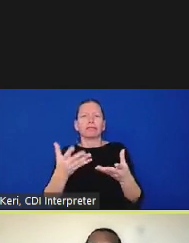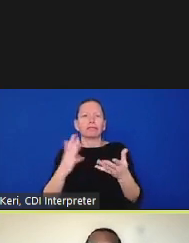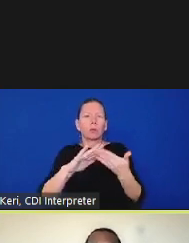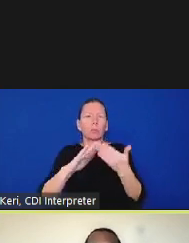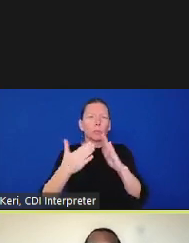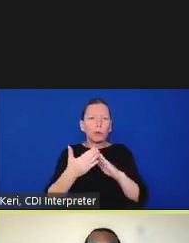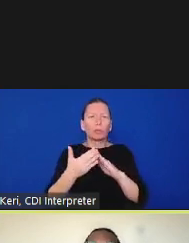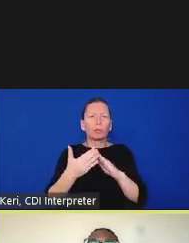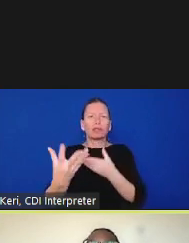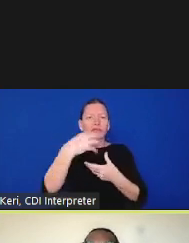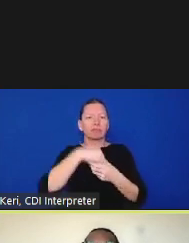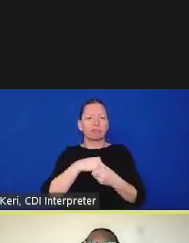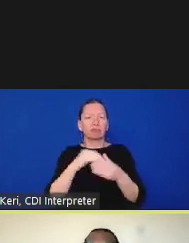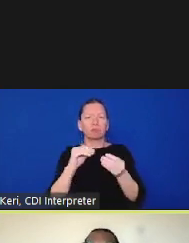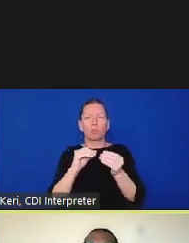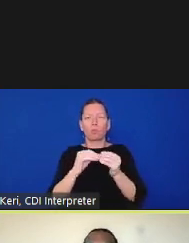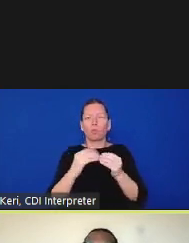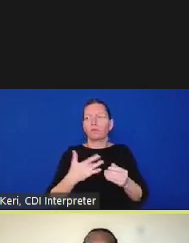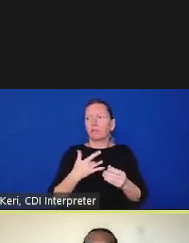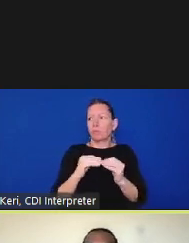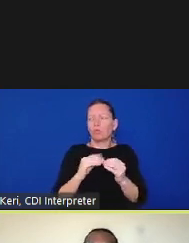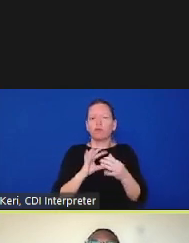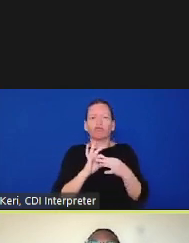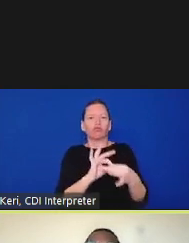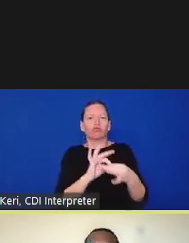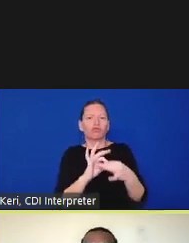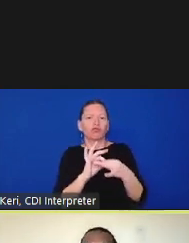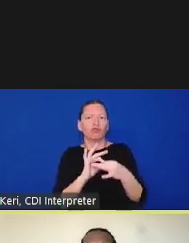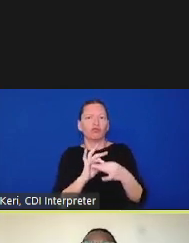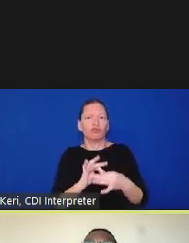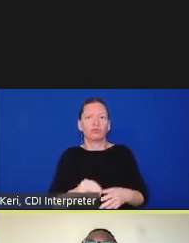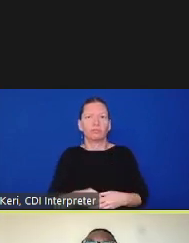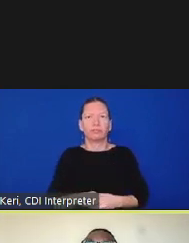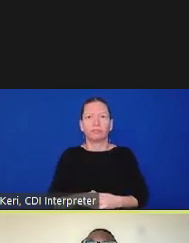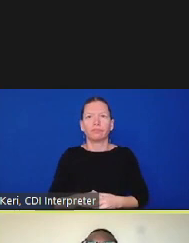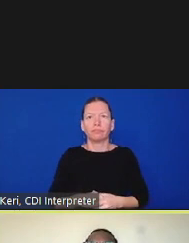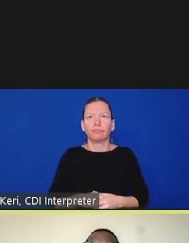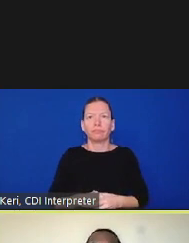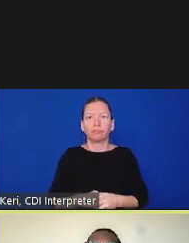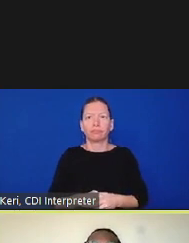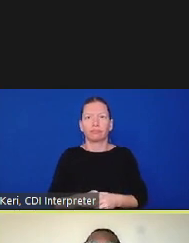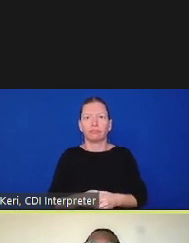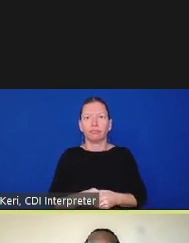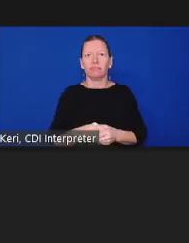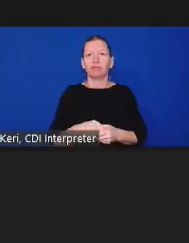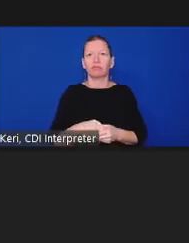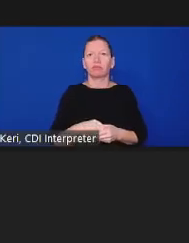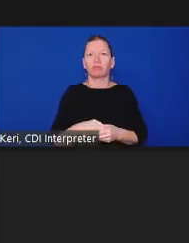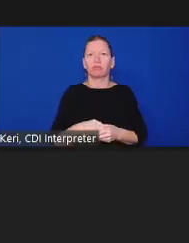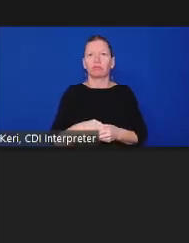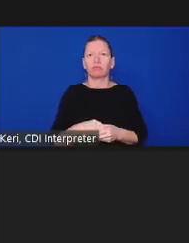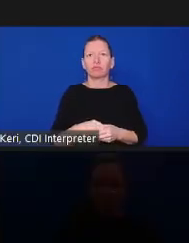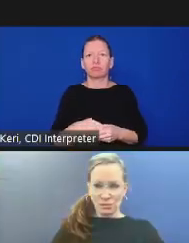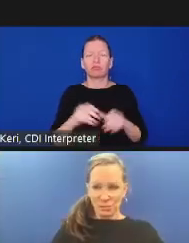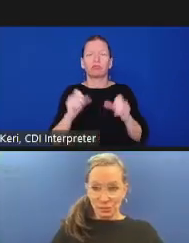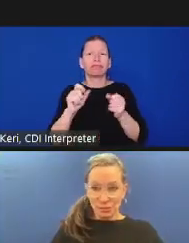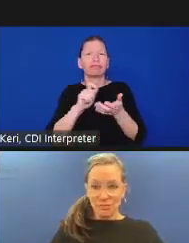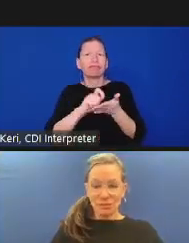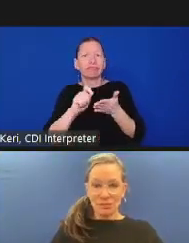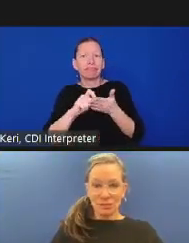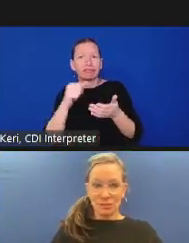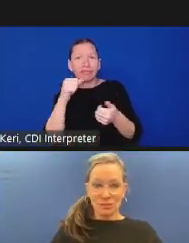sending a letter to the editor it really is about people as i've said who've been appointed to get training and who have a singular